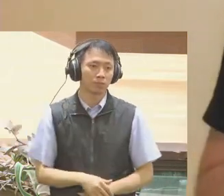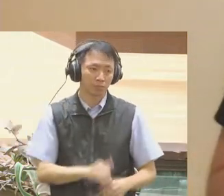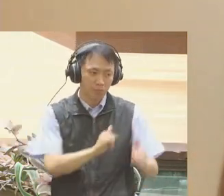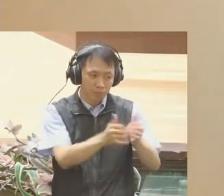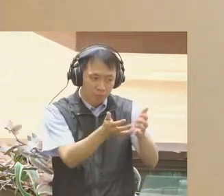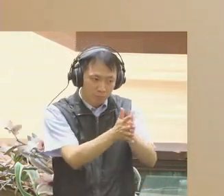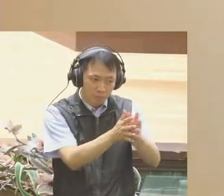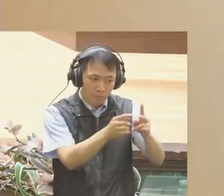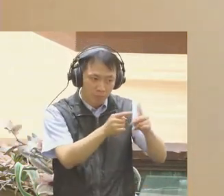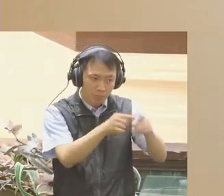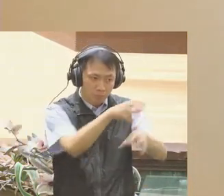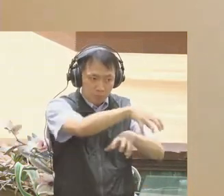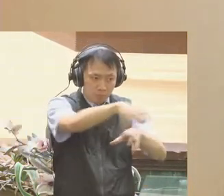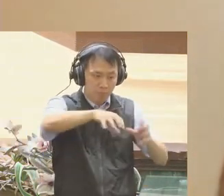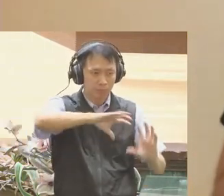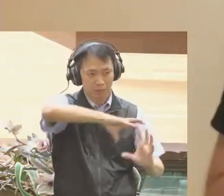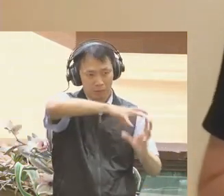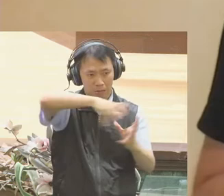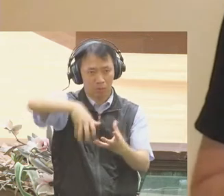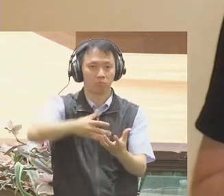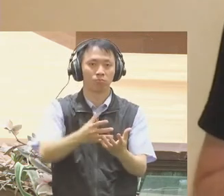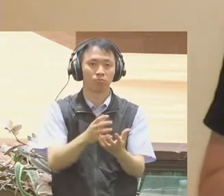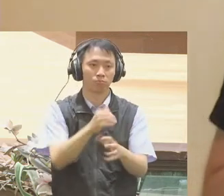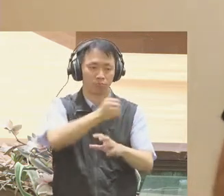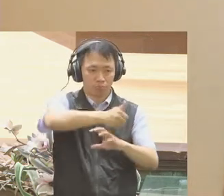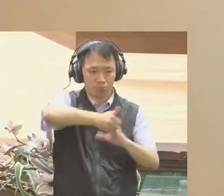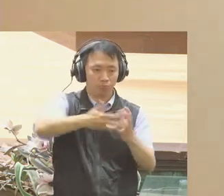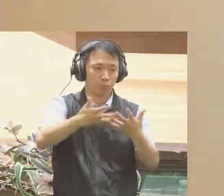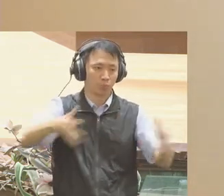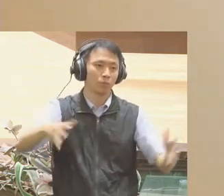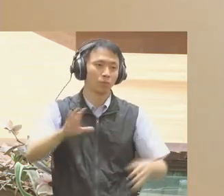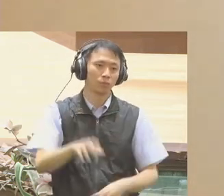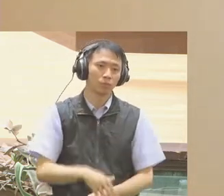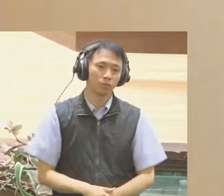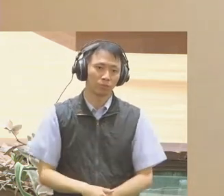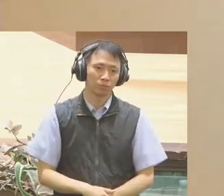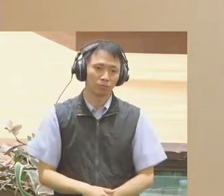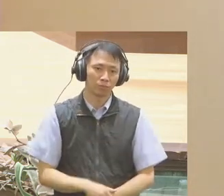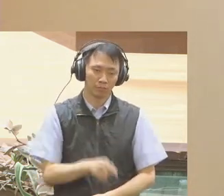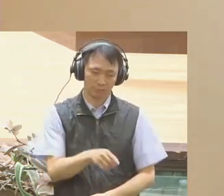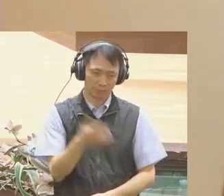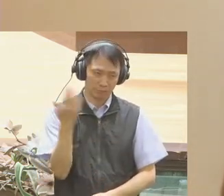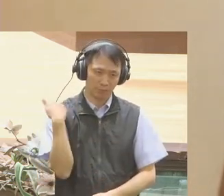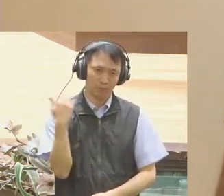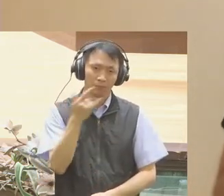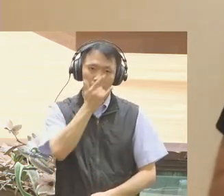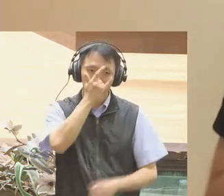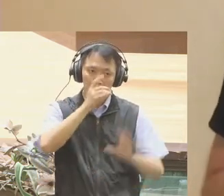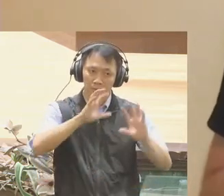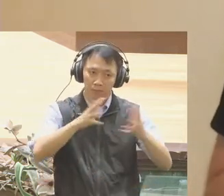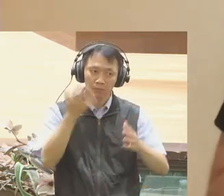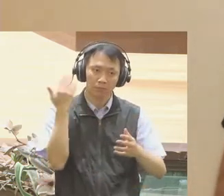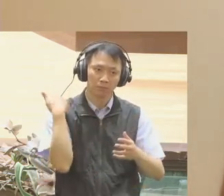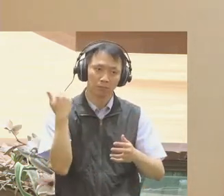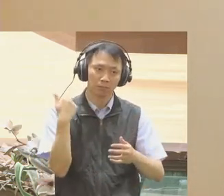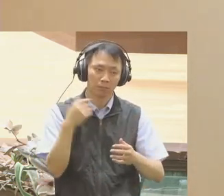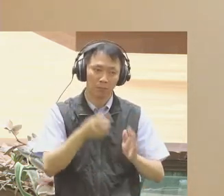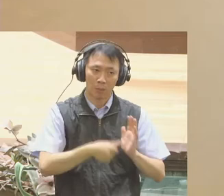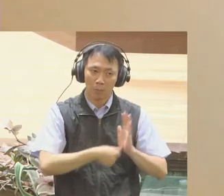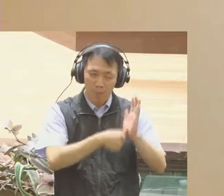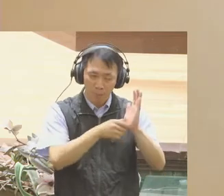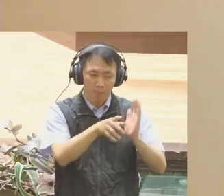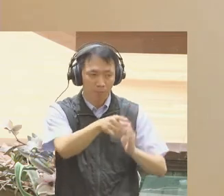comedians may be more popular in Germany, but there's also plenty of users in the U.S. who turn into their shows. A big part of